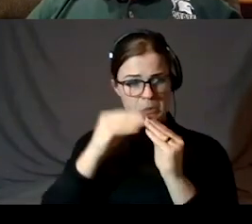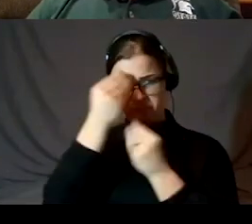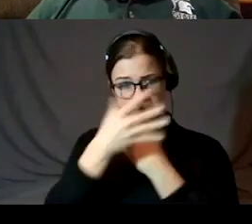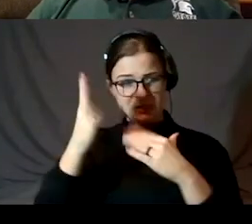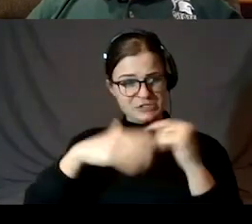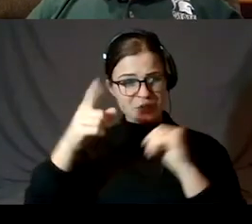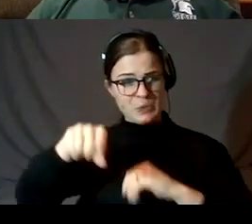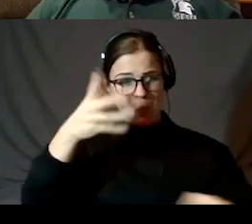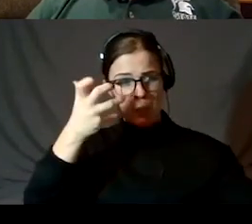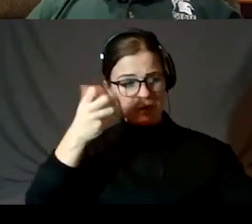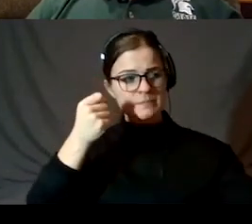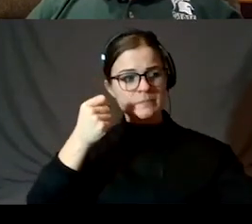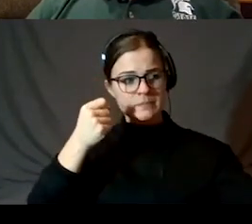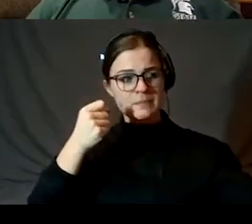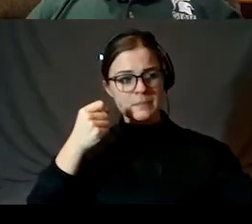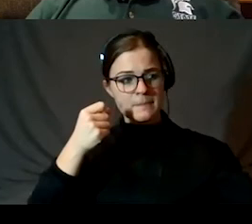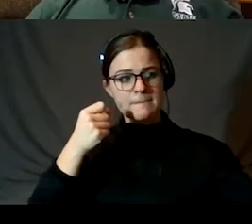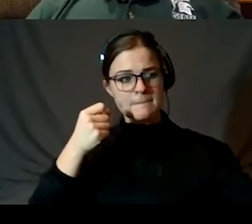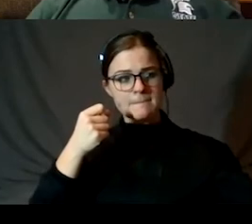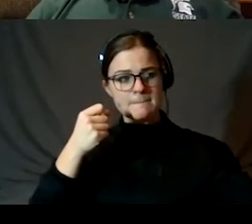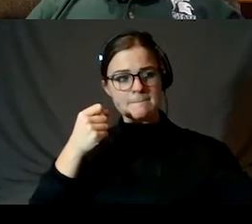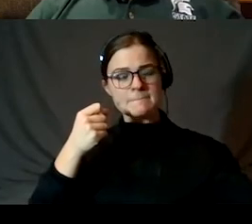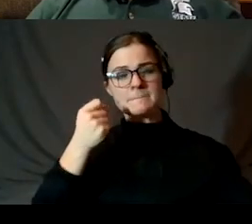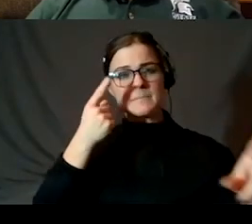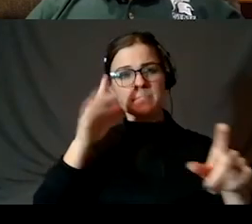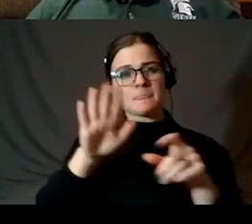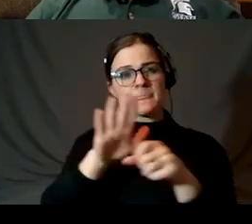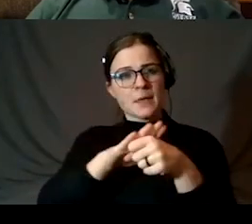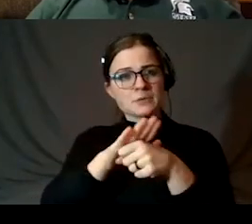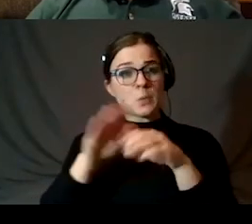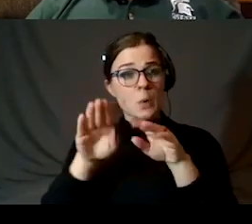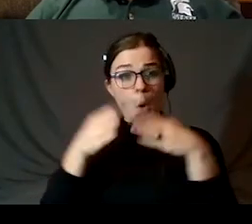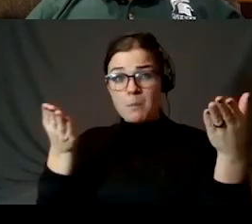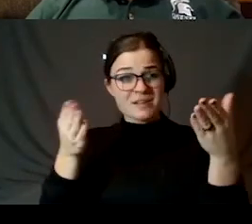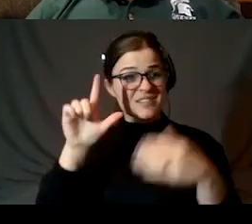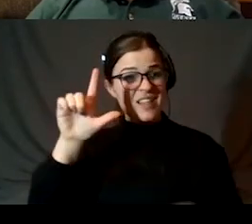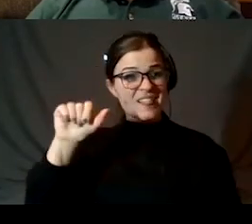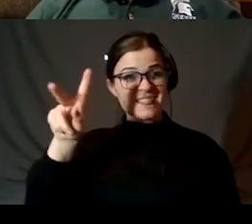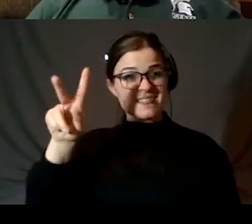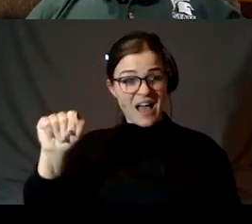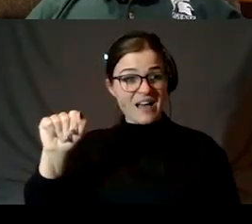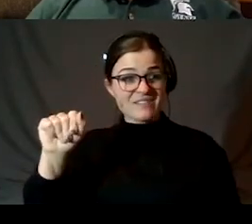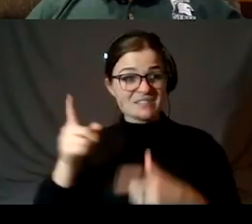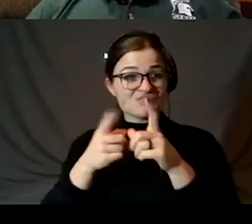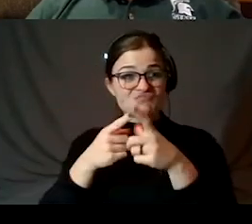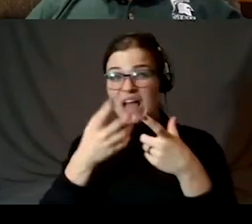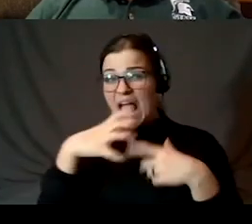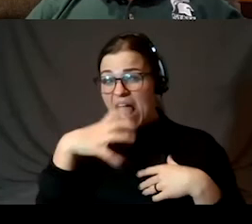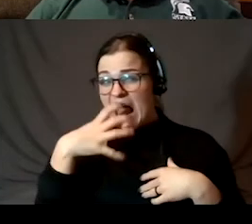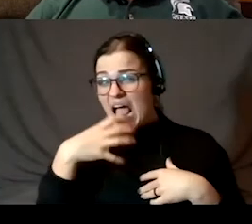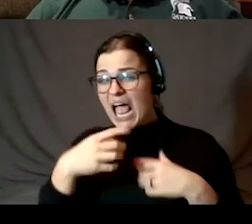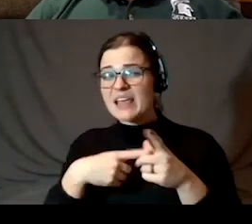But these areas were open seas of lava that eventually cooled after